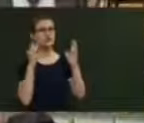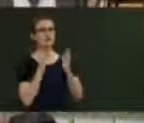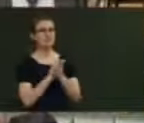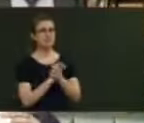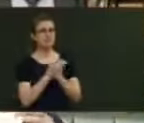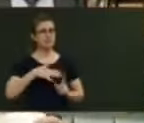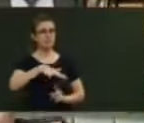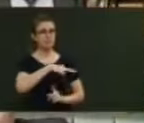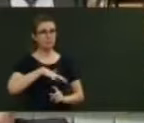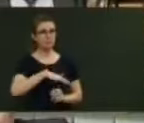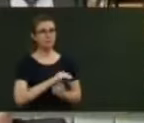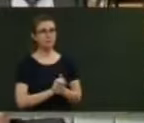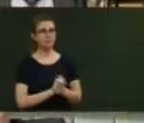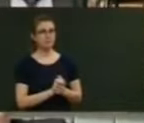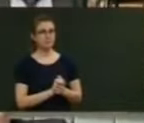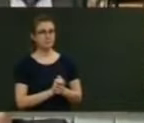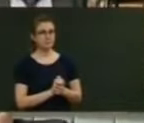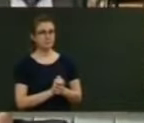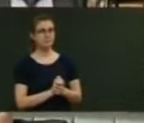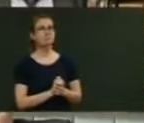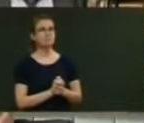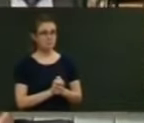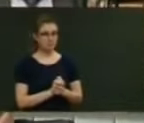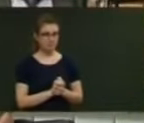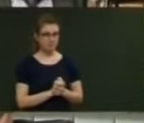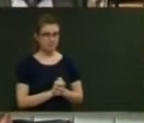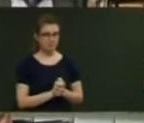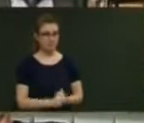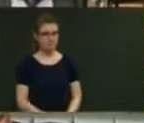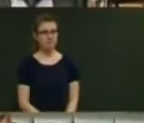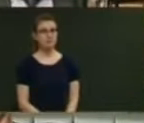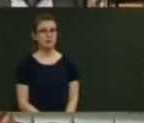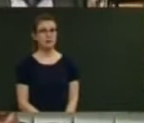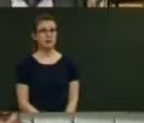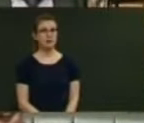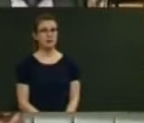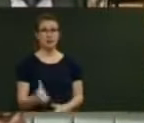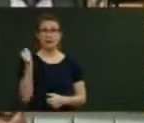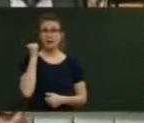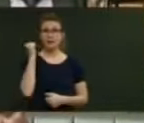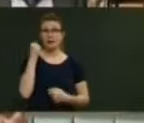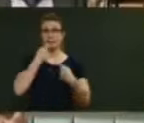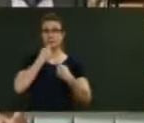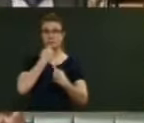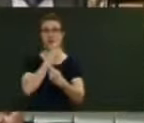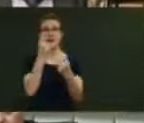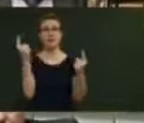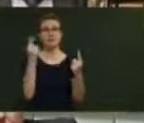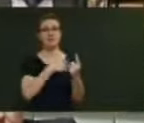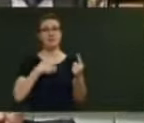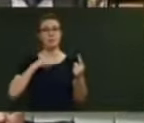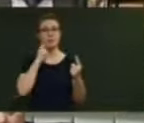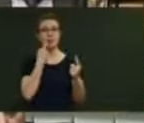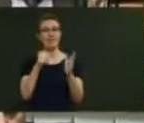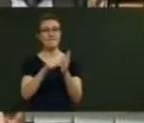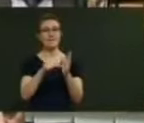Honourable Stephen Joyce. Ah, Mr Speaker. Yesterday I announced that the Government will invest $5 million